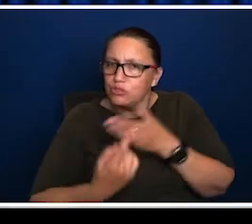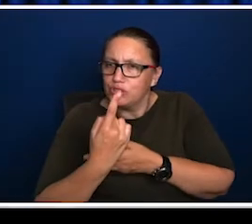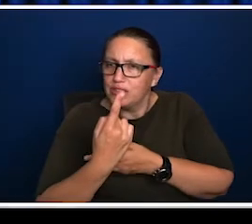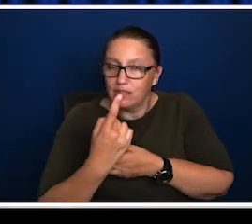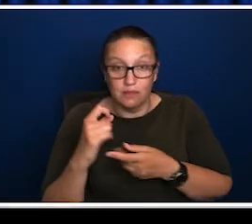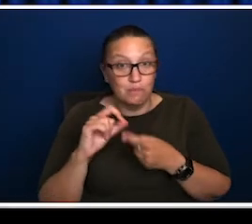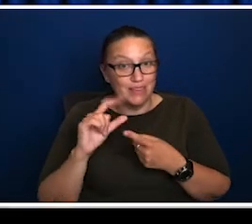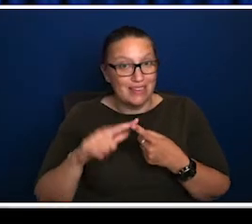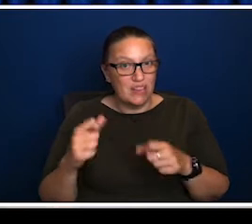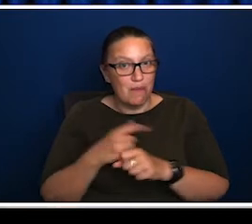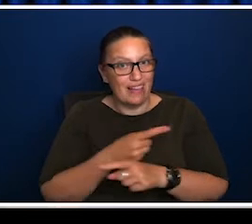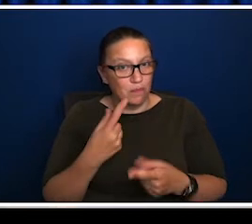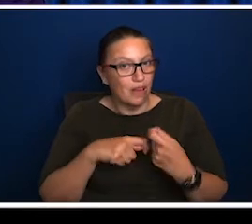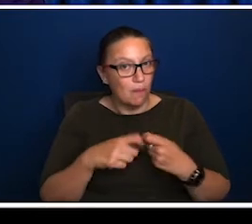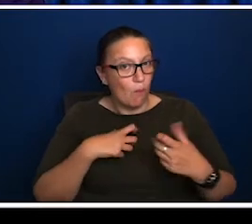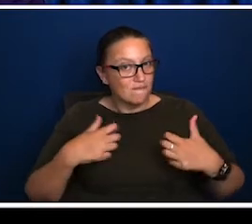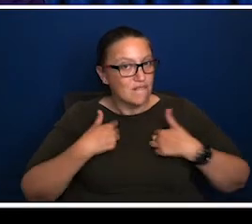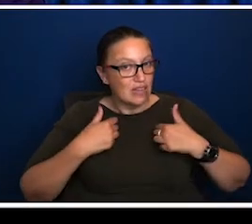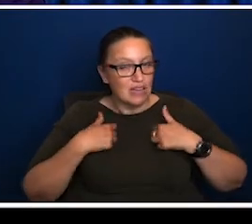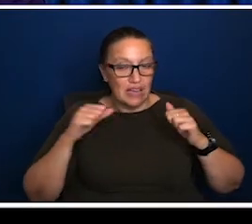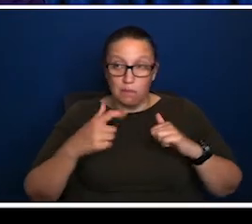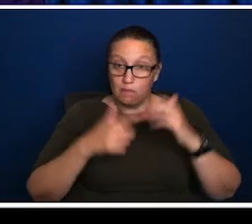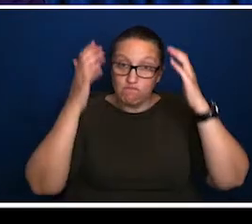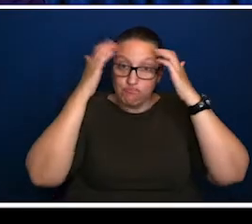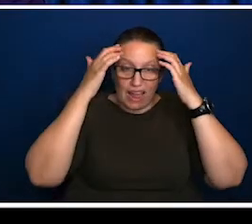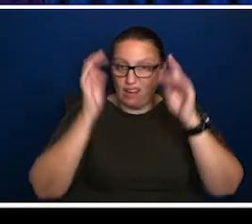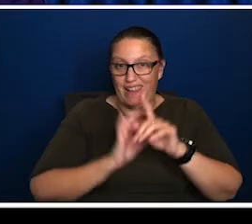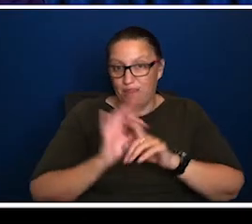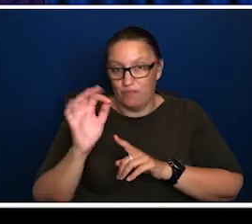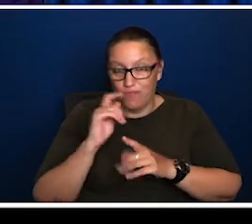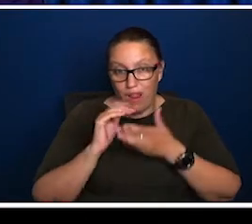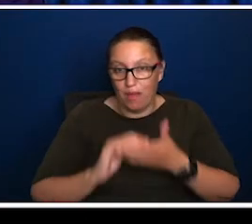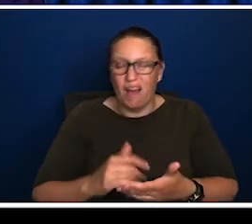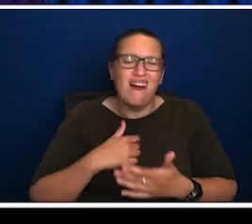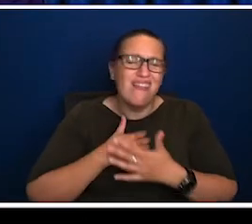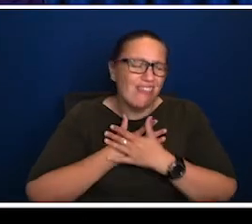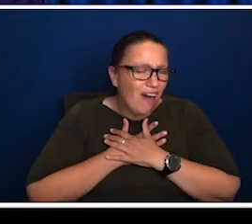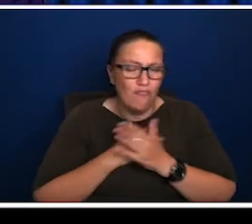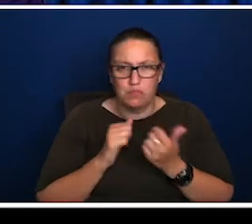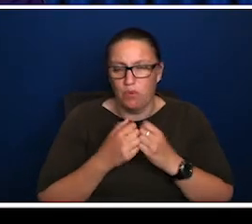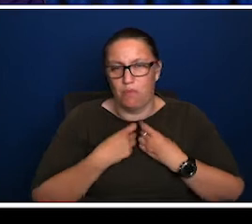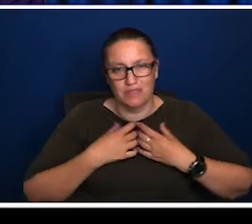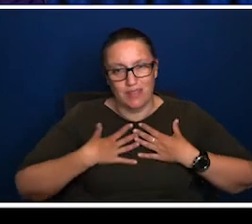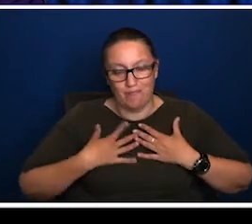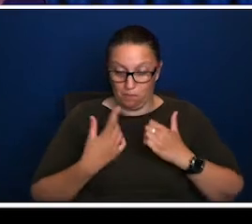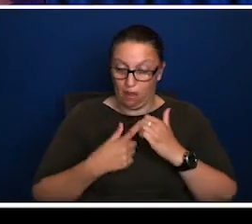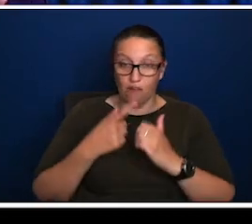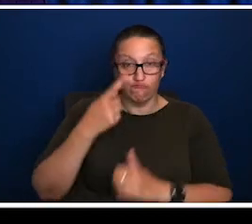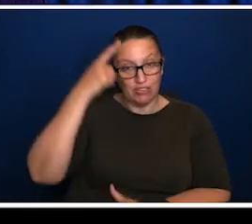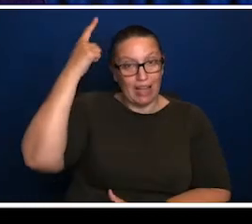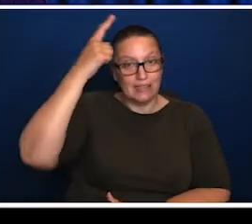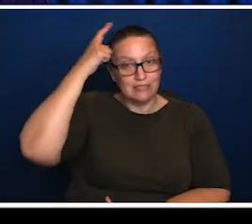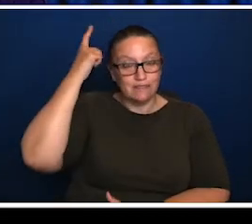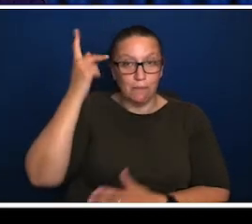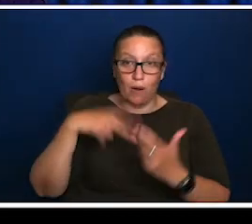giving every kid that enters school an equal opportunity. PE gets them fitter, but doesn't necessarily help